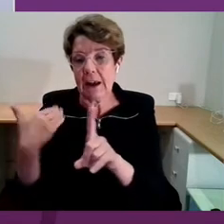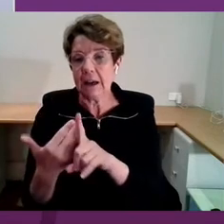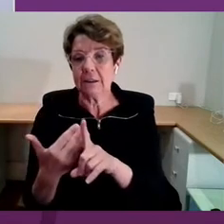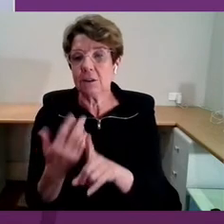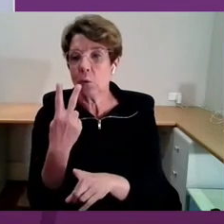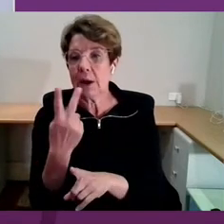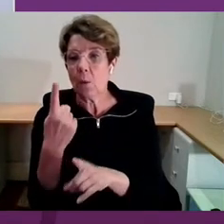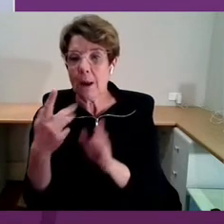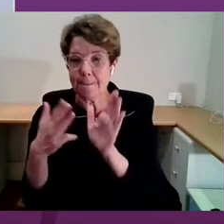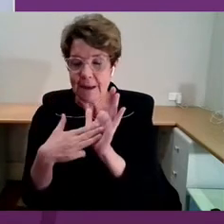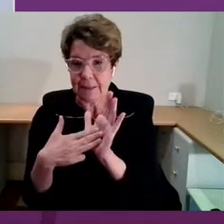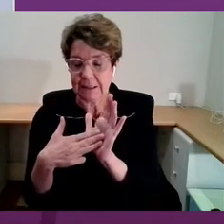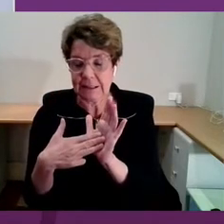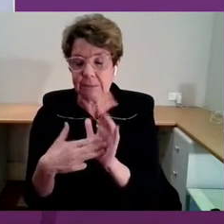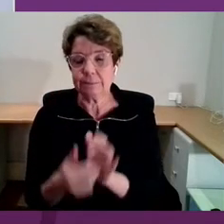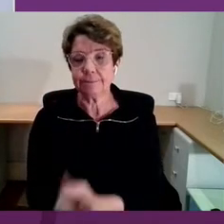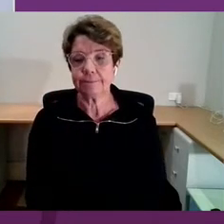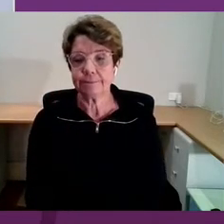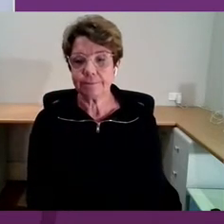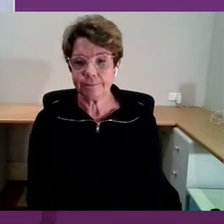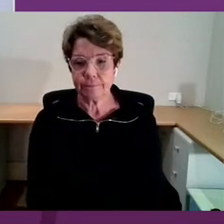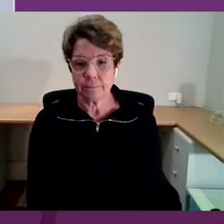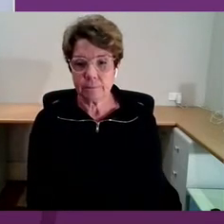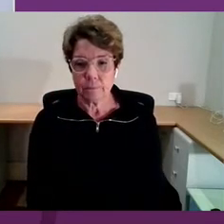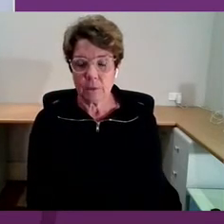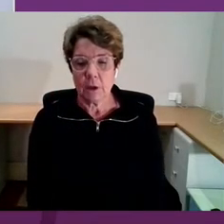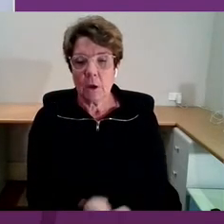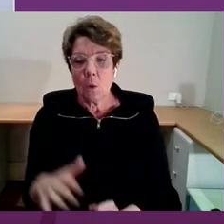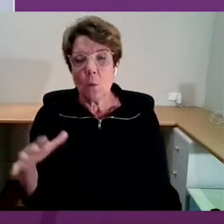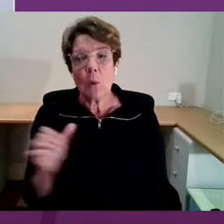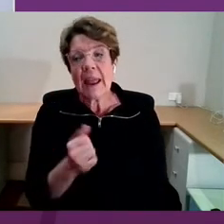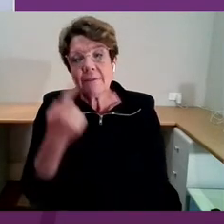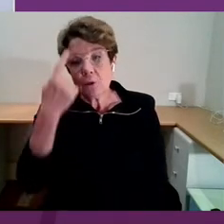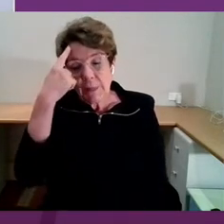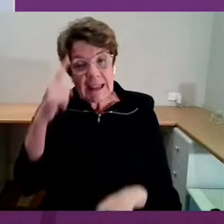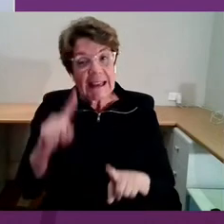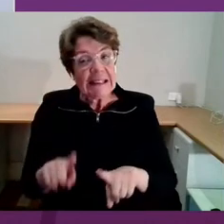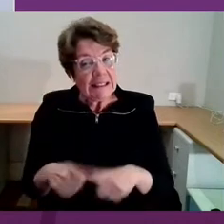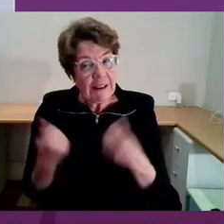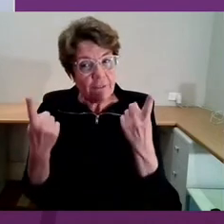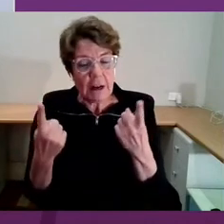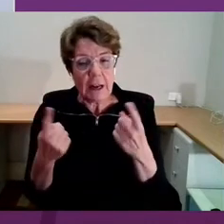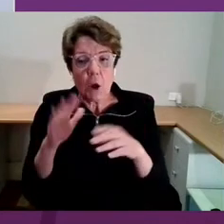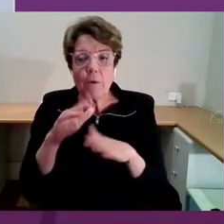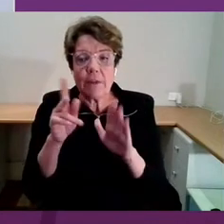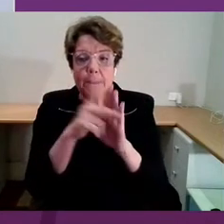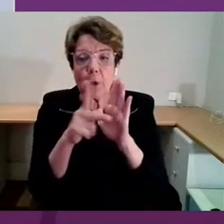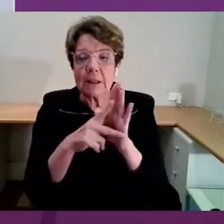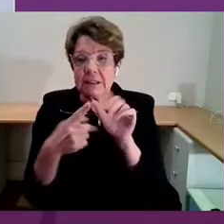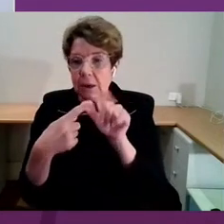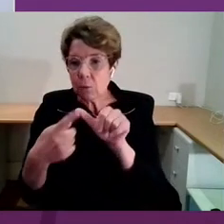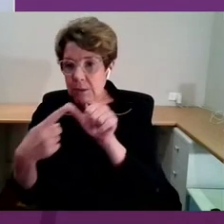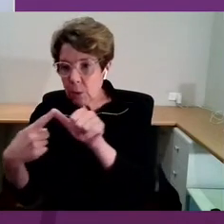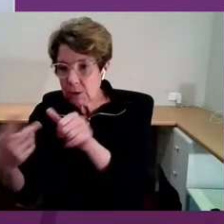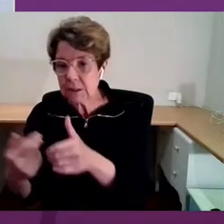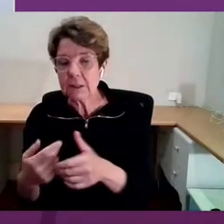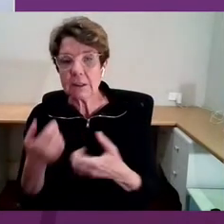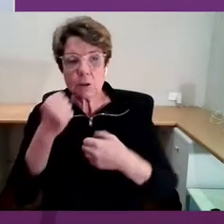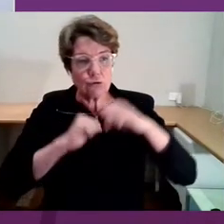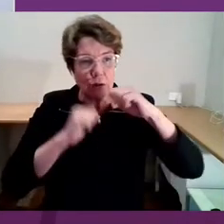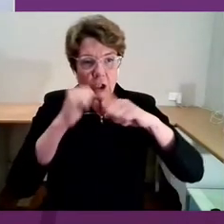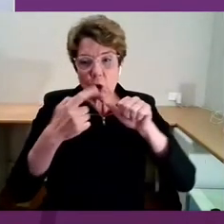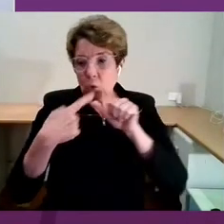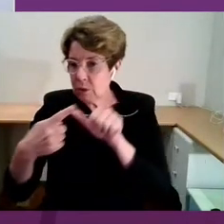is that we have to think differently about the policy responses, the structural responses, the